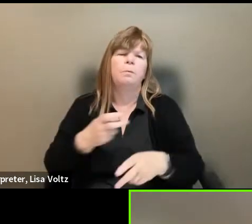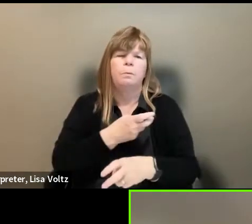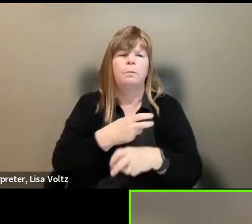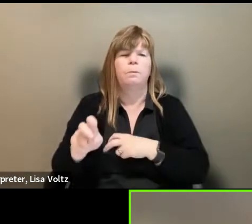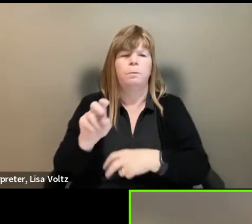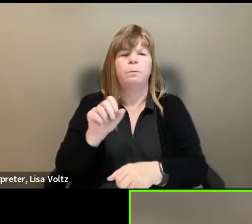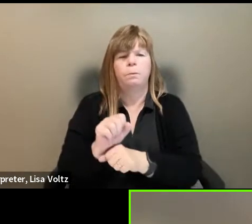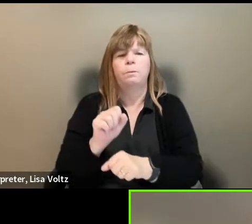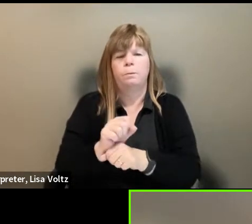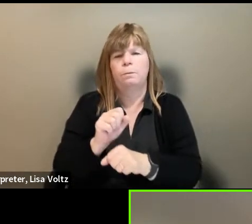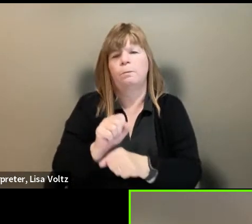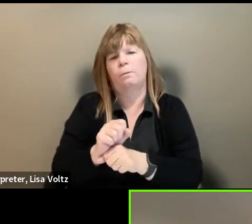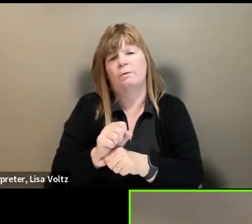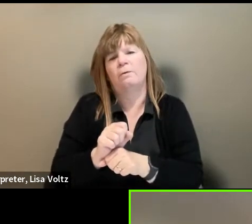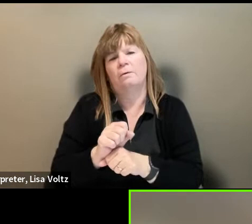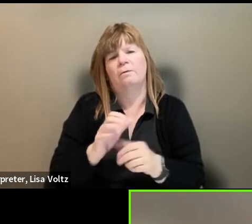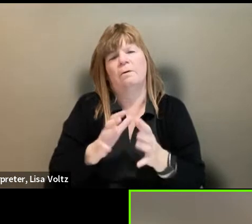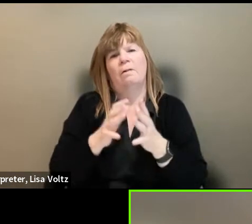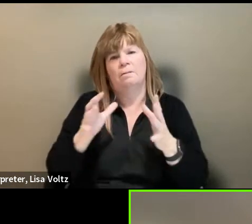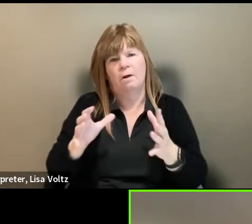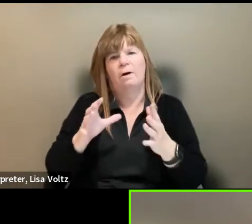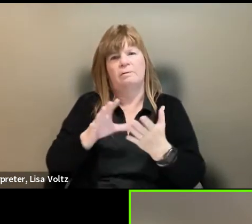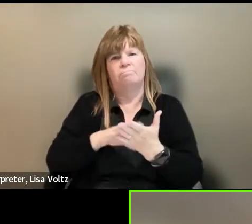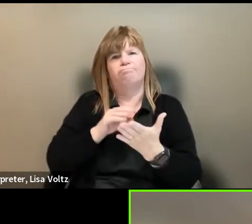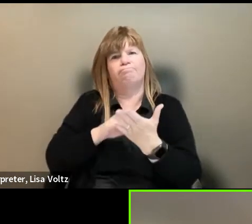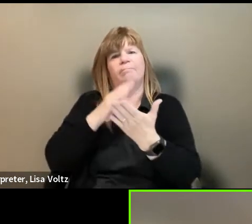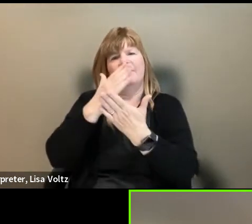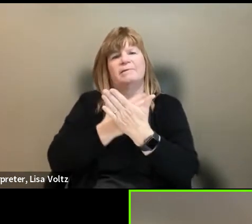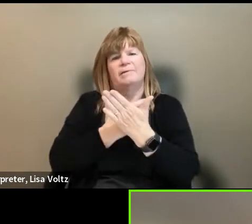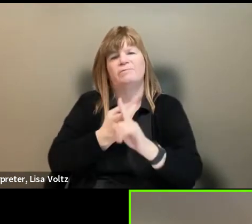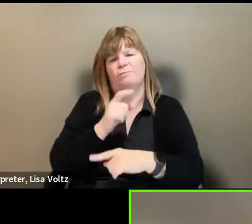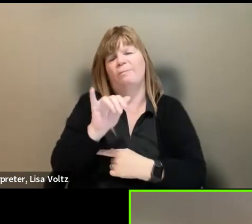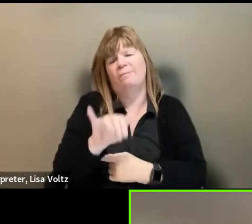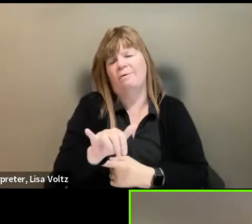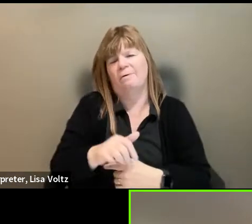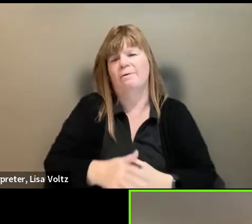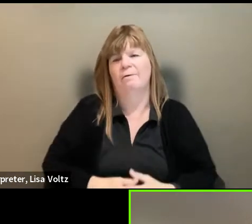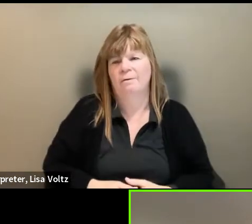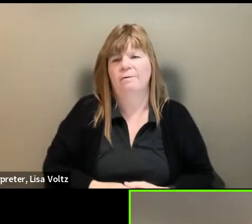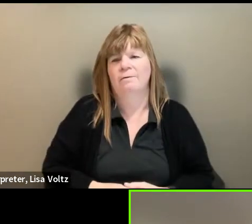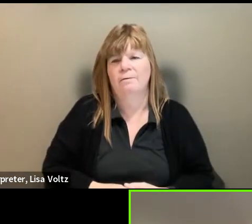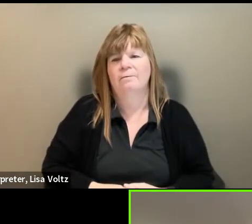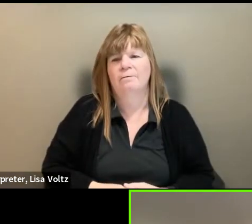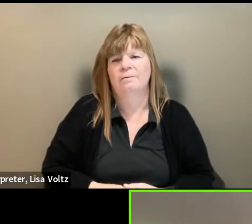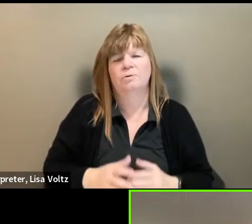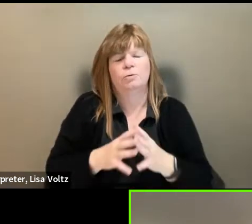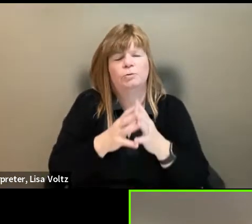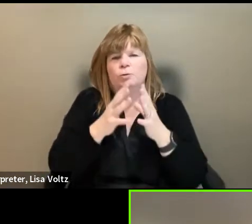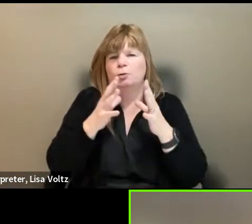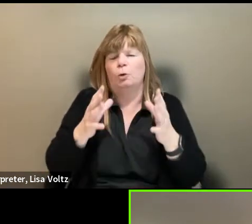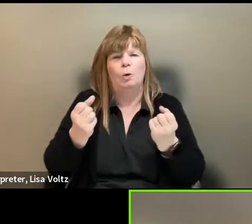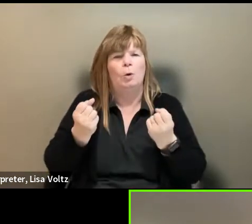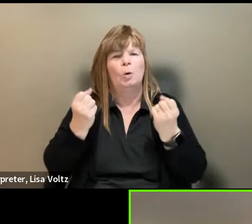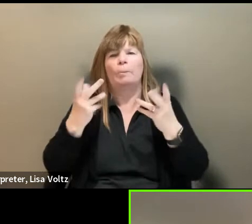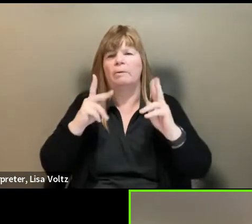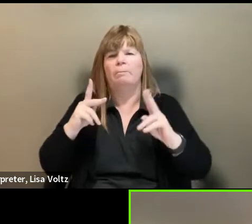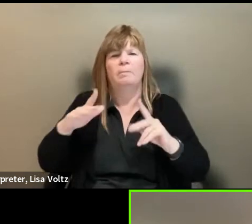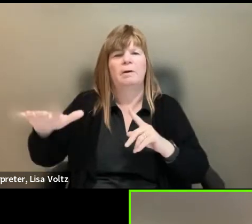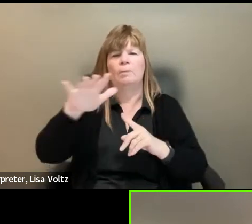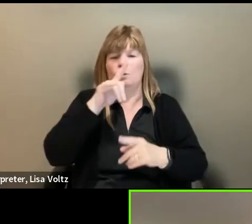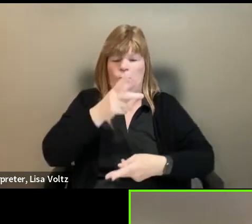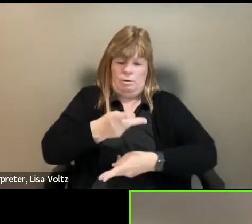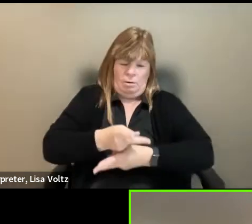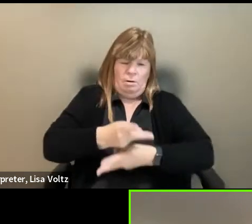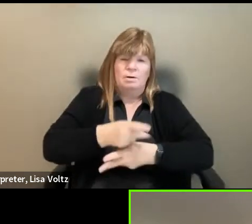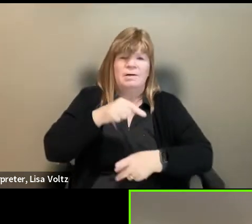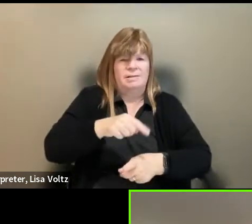Um, and a lot of lessons are learned from that. Um, so there are just so many people who the caregiving is